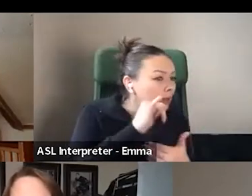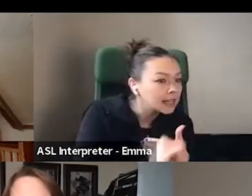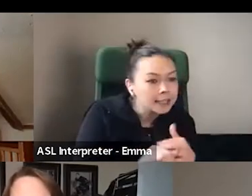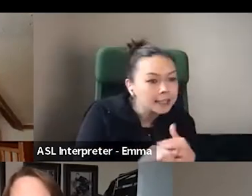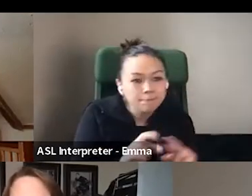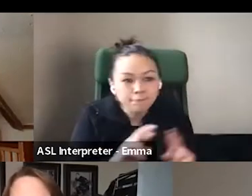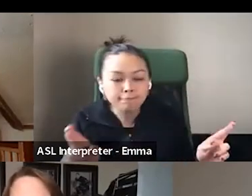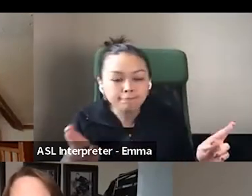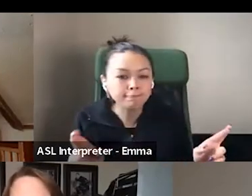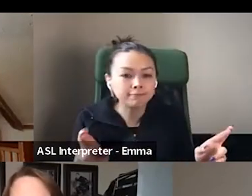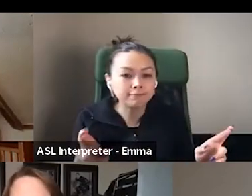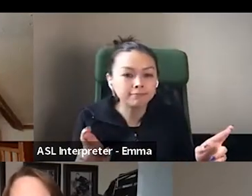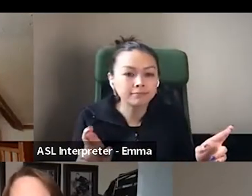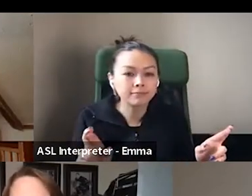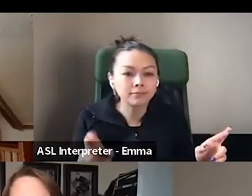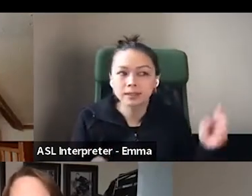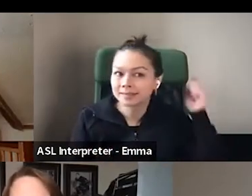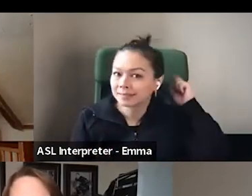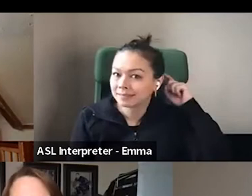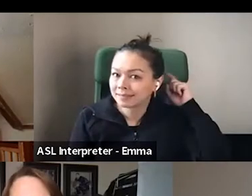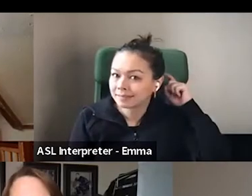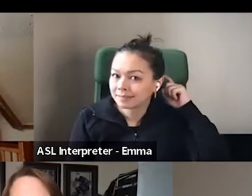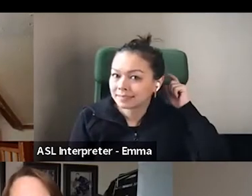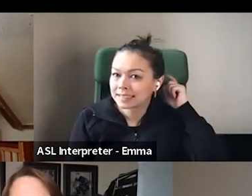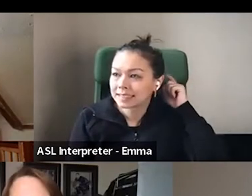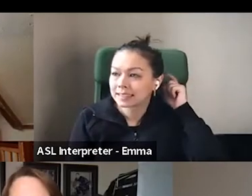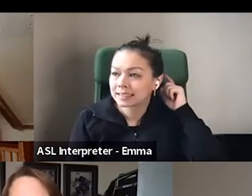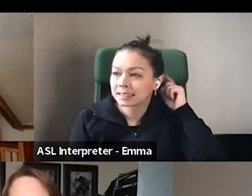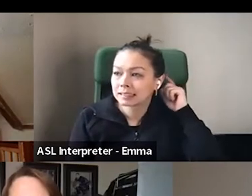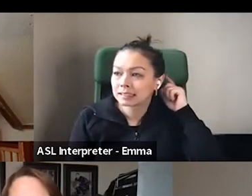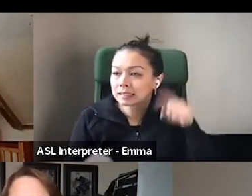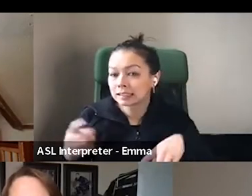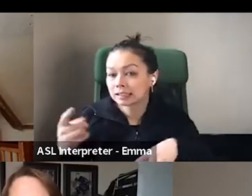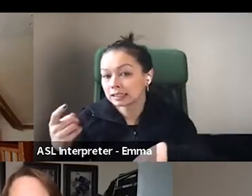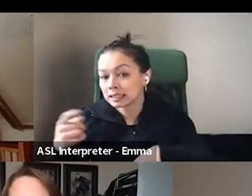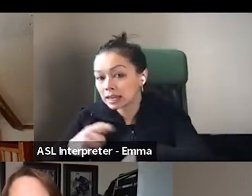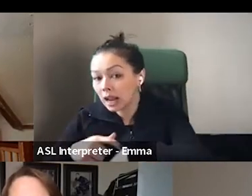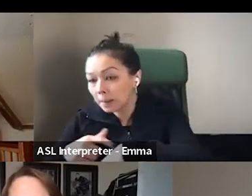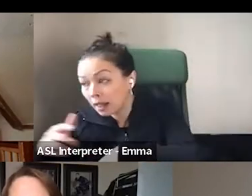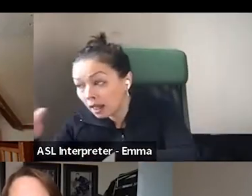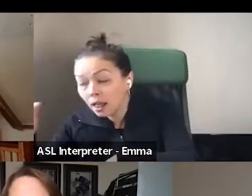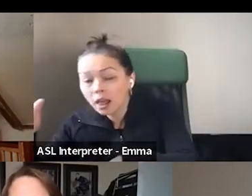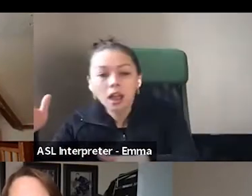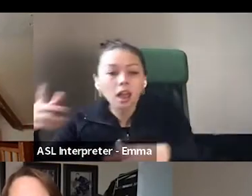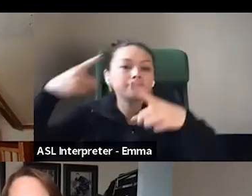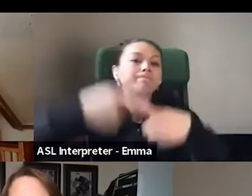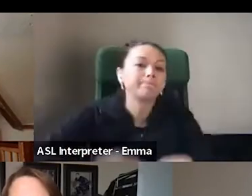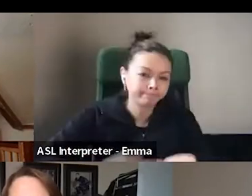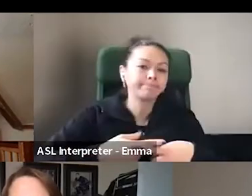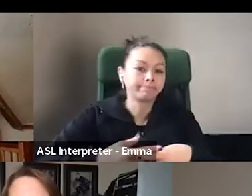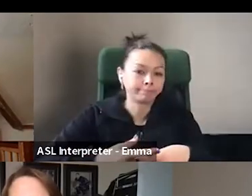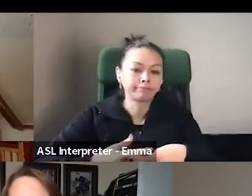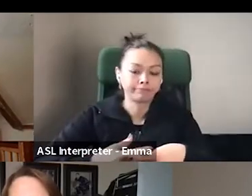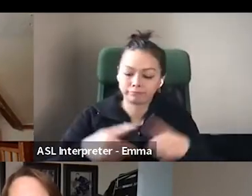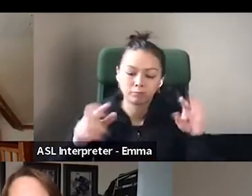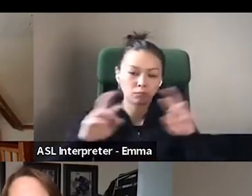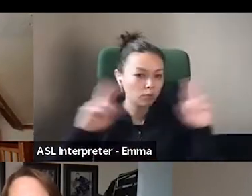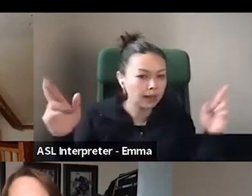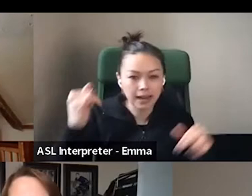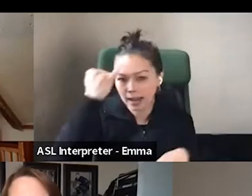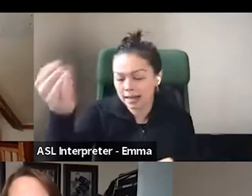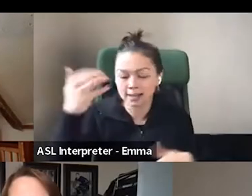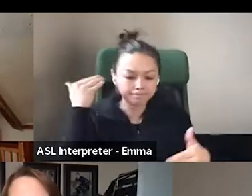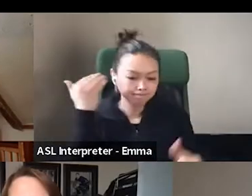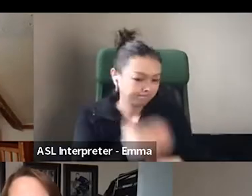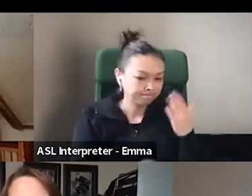So this idea of opening a bookstore took off in my brain. And I just kept moving with it and kept thinking,